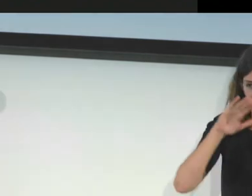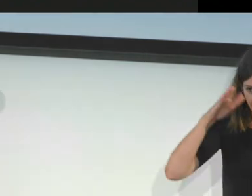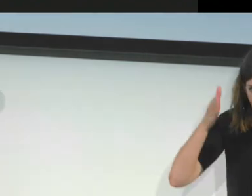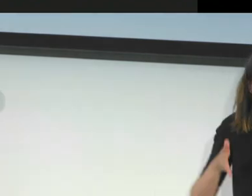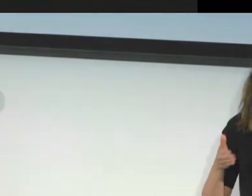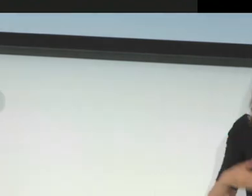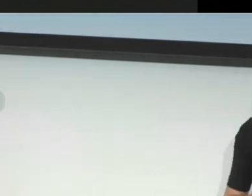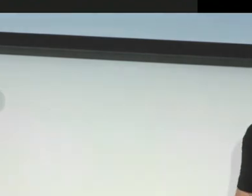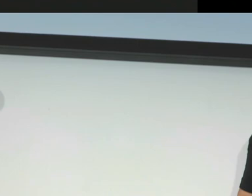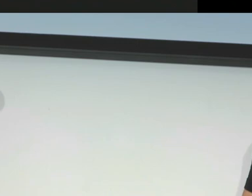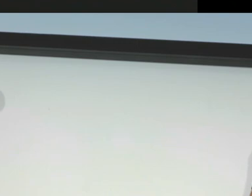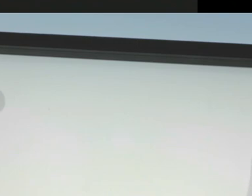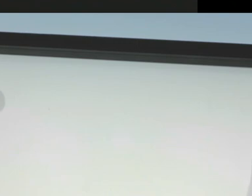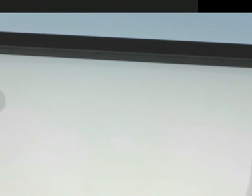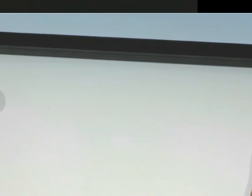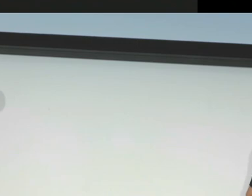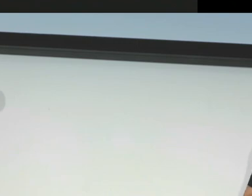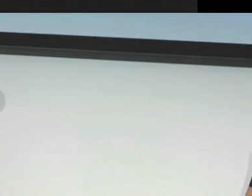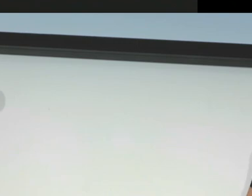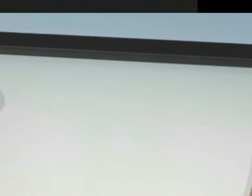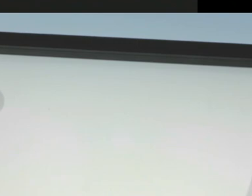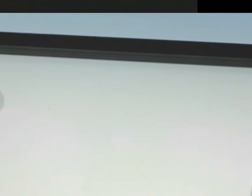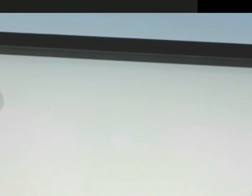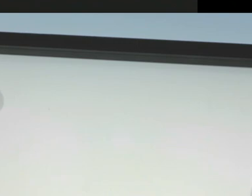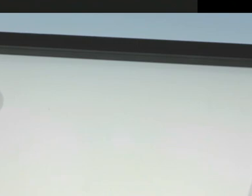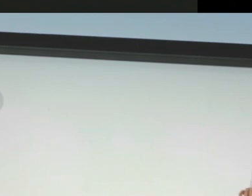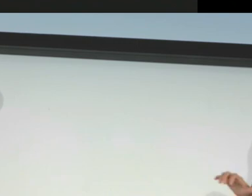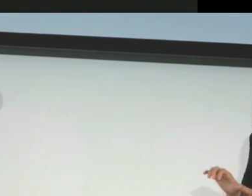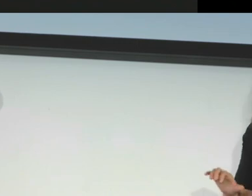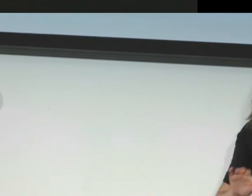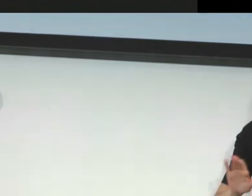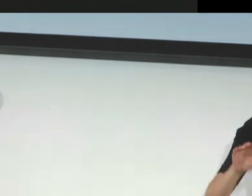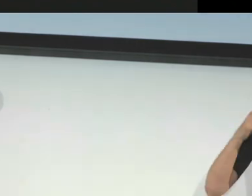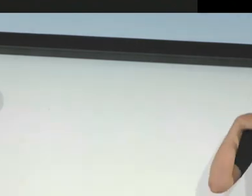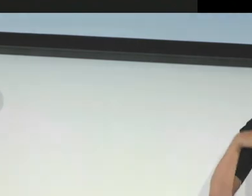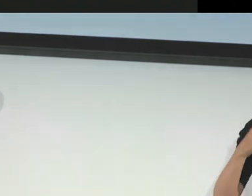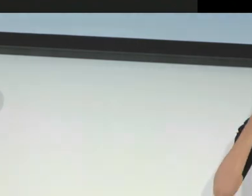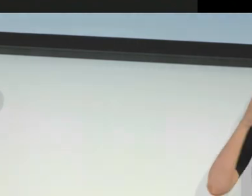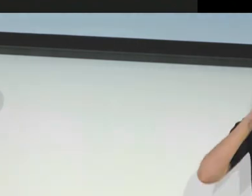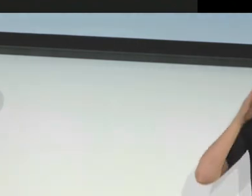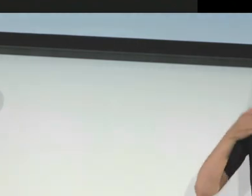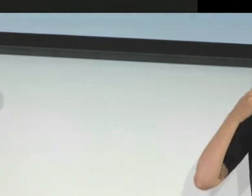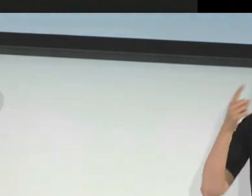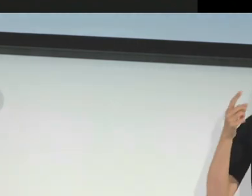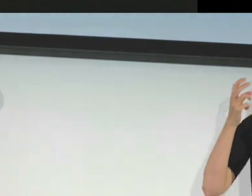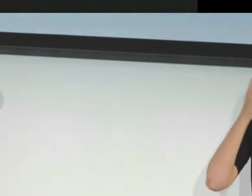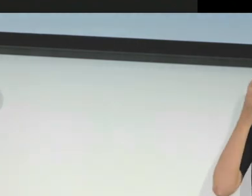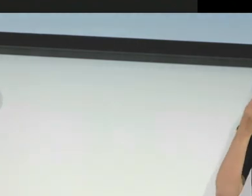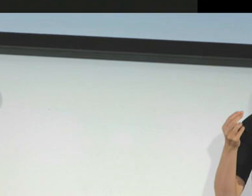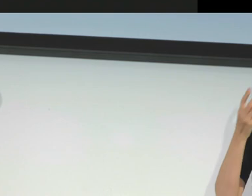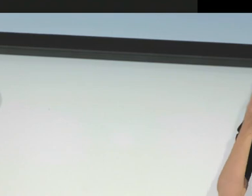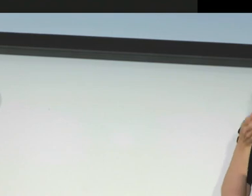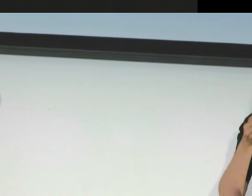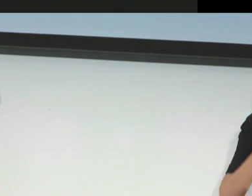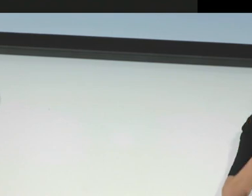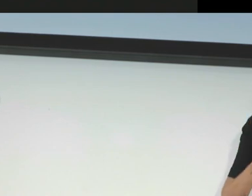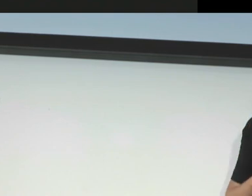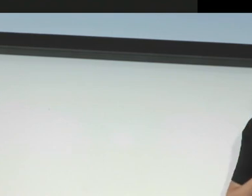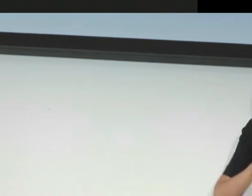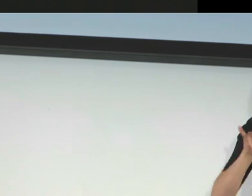Detected text. Lighthouse. Edit. Today. Actions. Detected text. Lighthouse. For the blind and visually impaired.